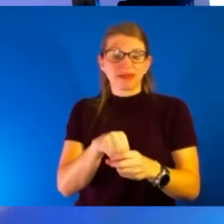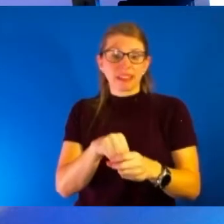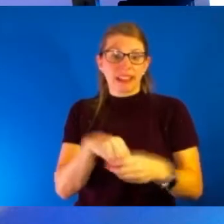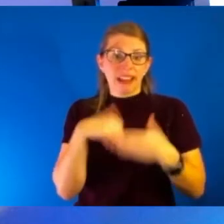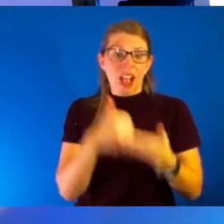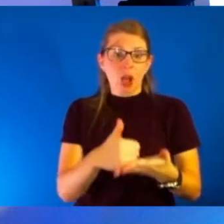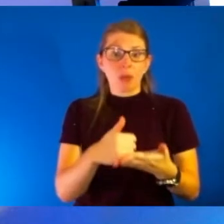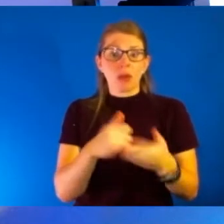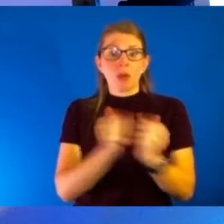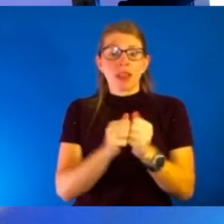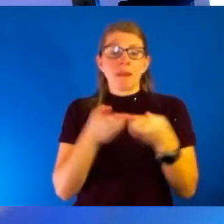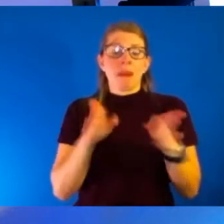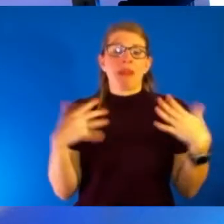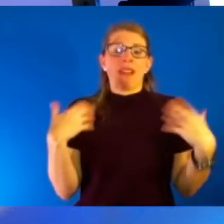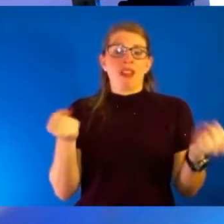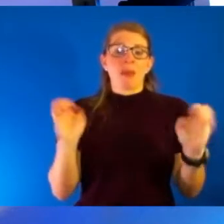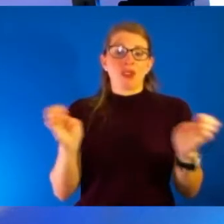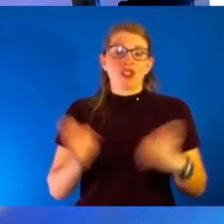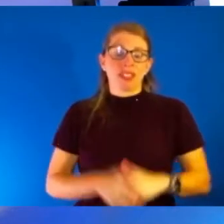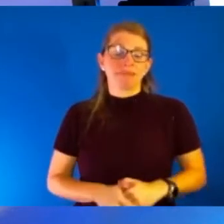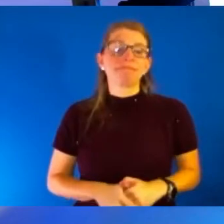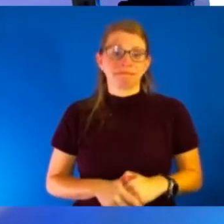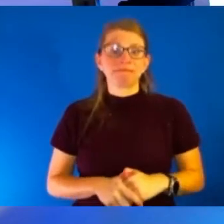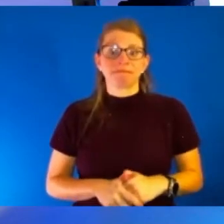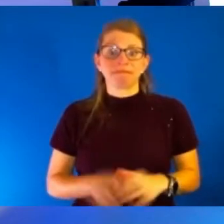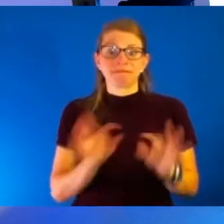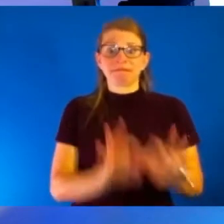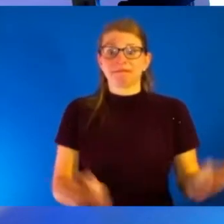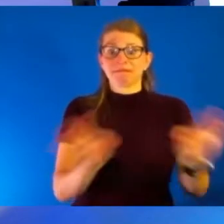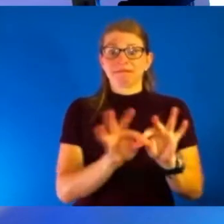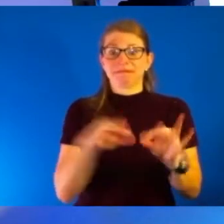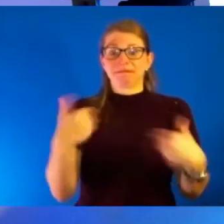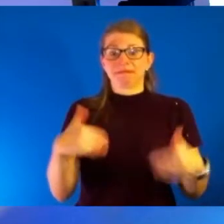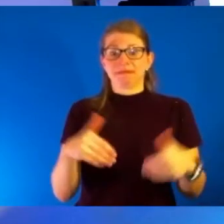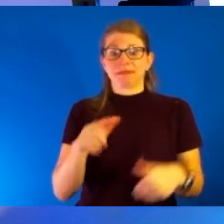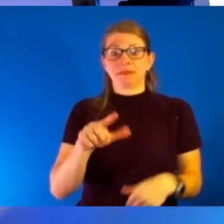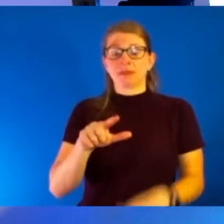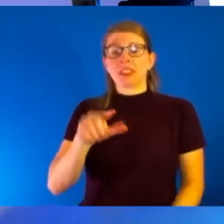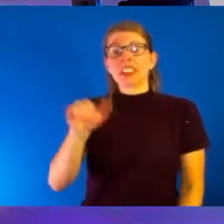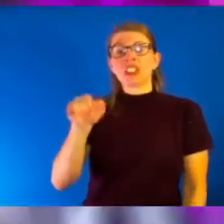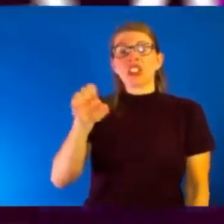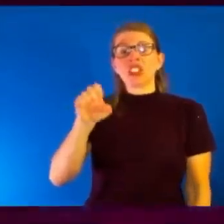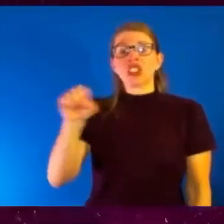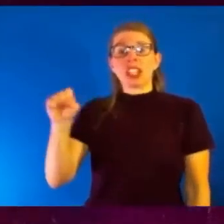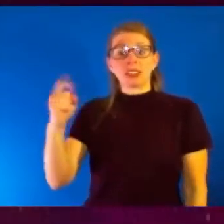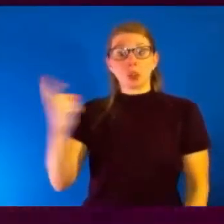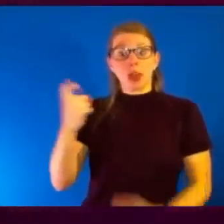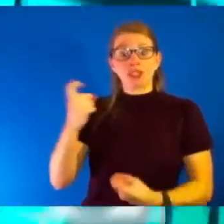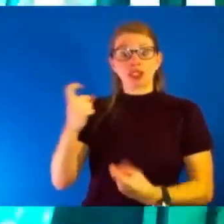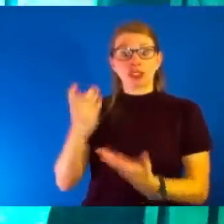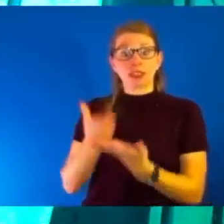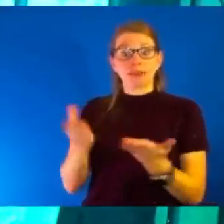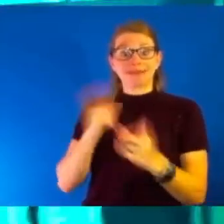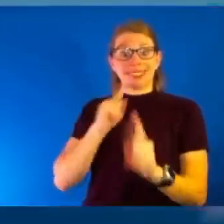Yeah, it is just so important, isn't it? All right. So Jess, let's see if there are questions out there that people might have for us.